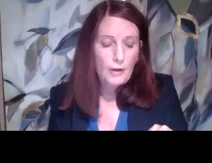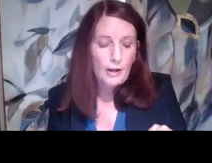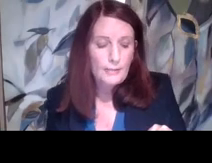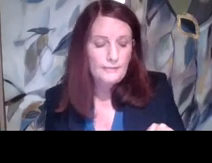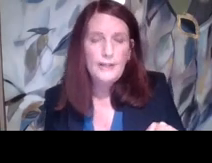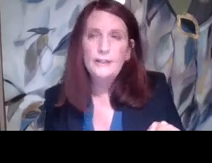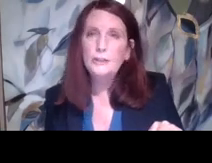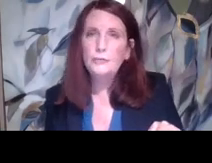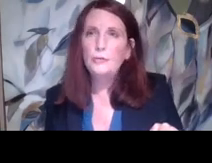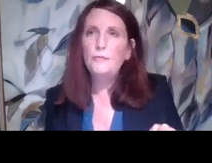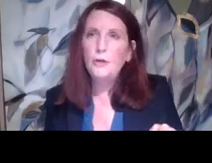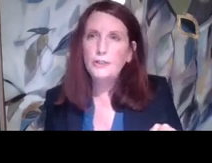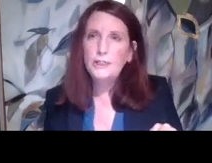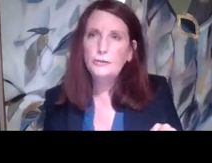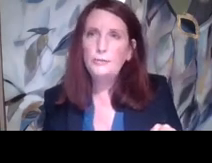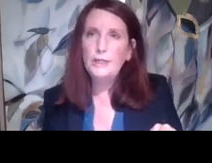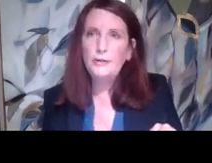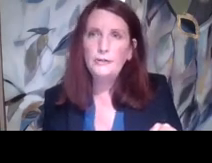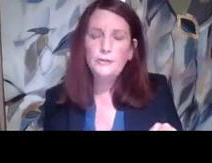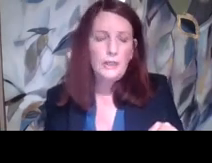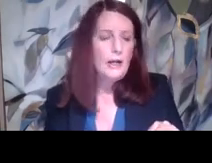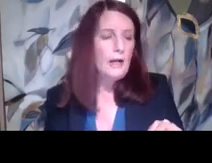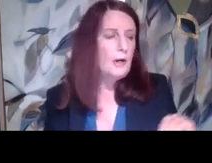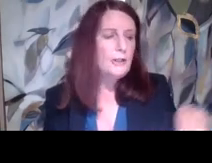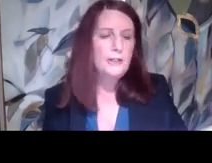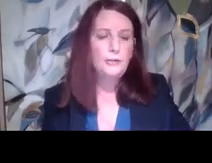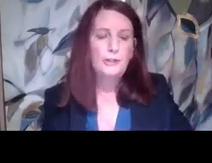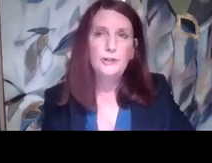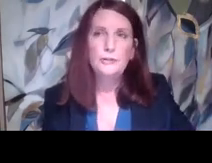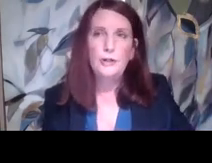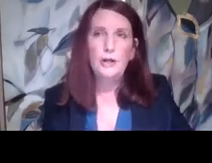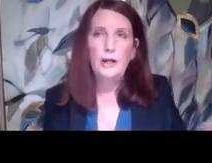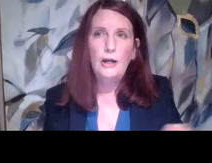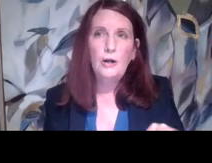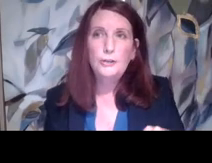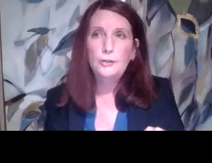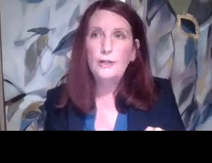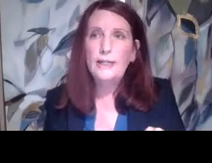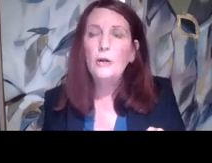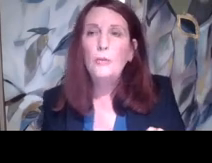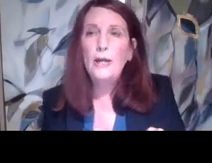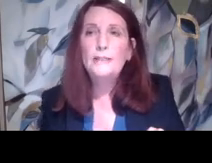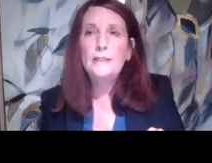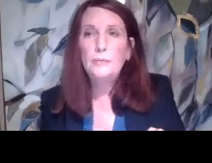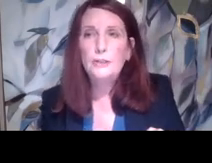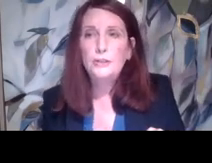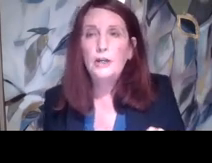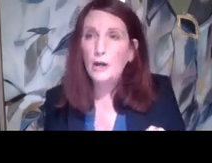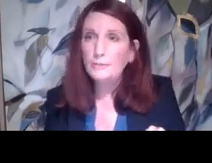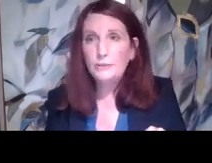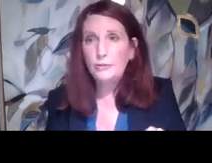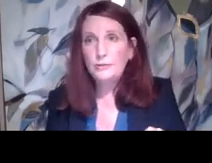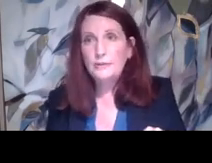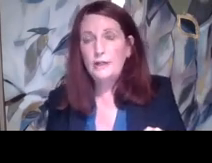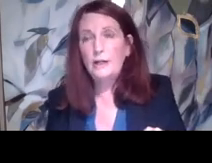So, um, and failing to remove architectural barriers. Um, architectural barriers, uh, are certainly ways in which